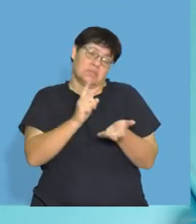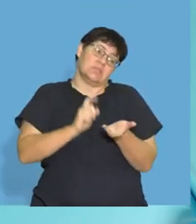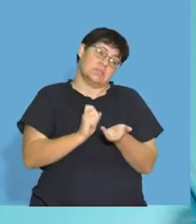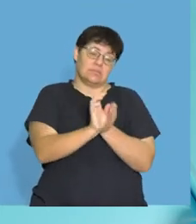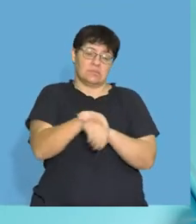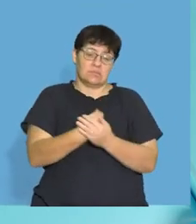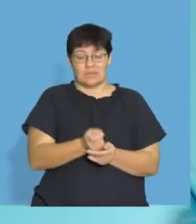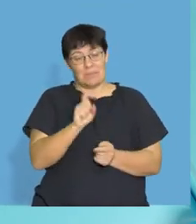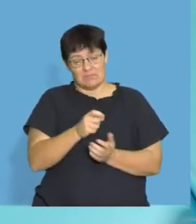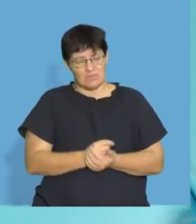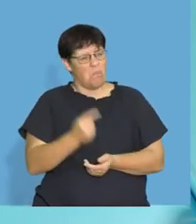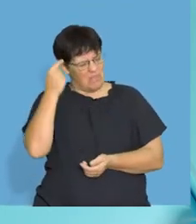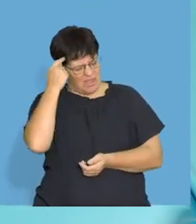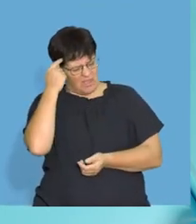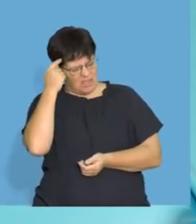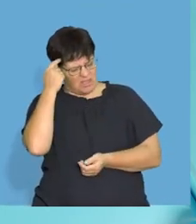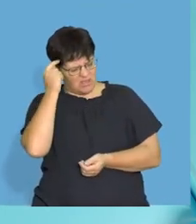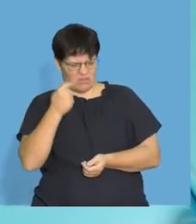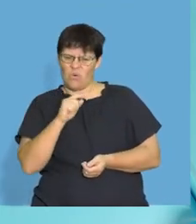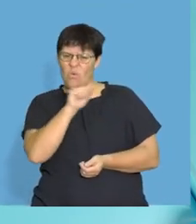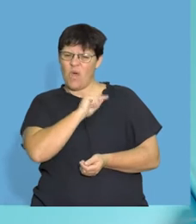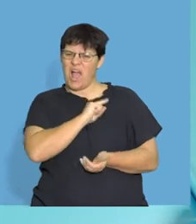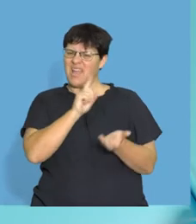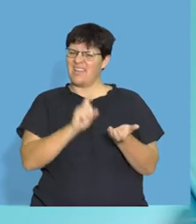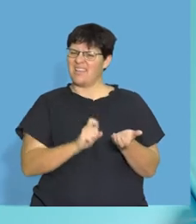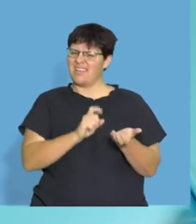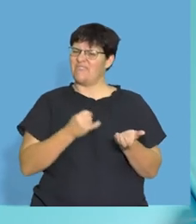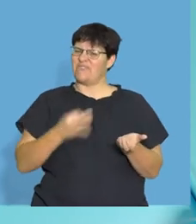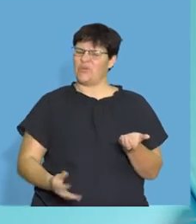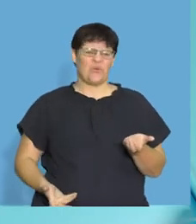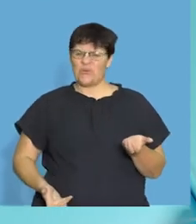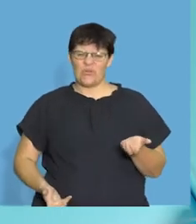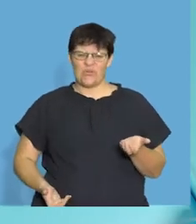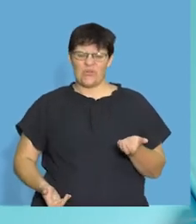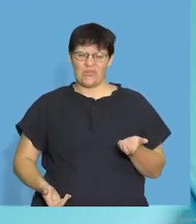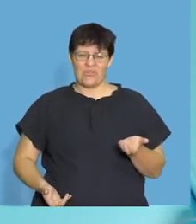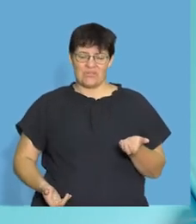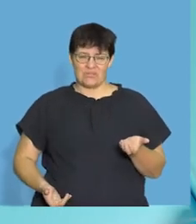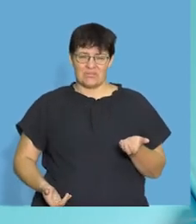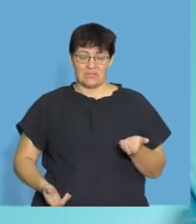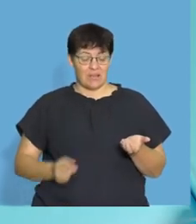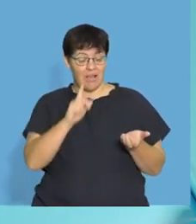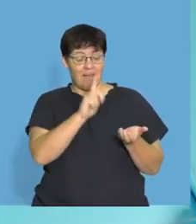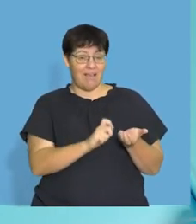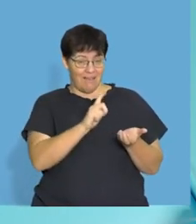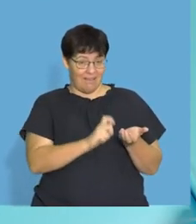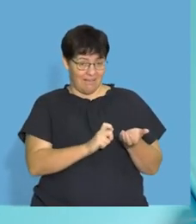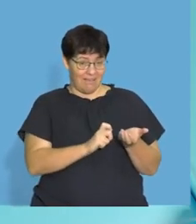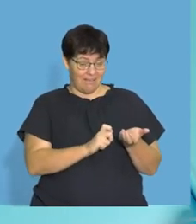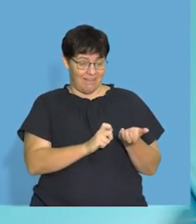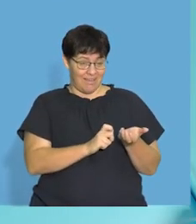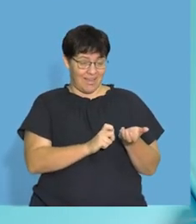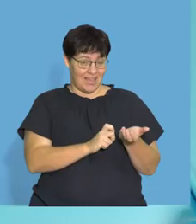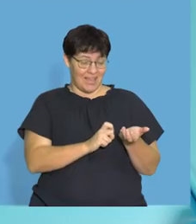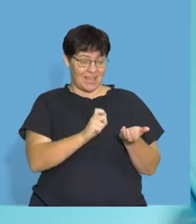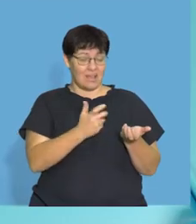because of COVID. And I wonder if you've ever really thought, why must we use hand sanitizer? The reason we wear hand sanitizer, well,